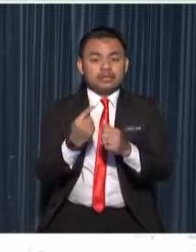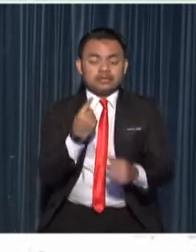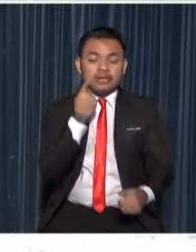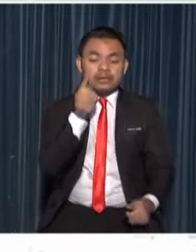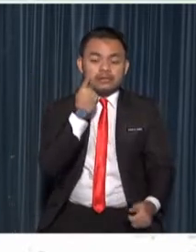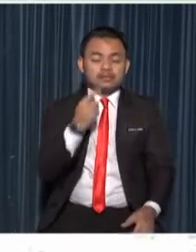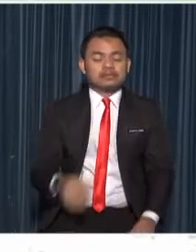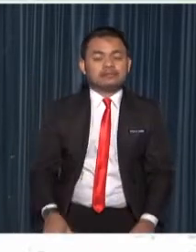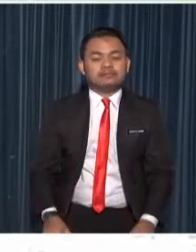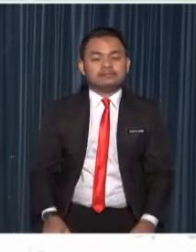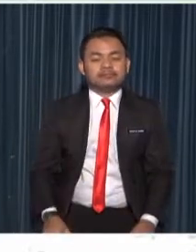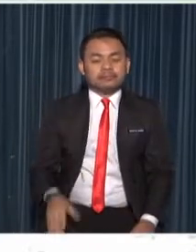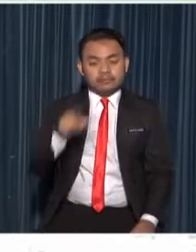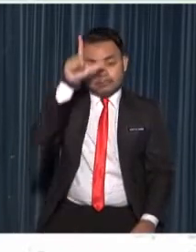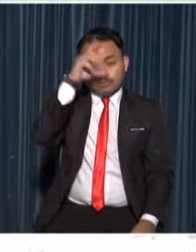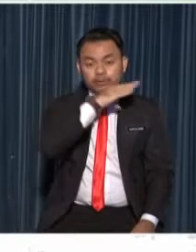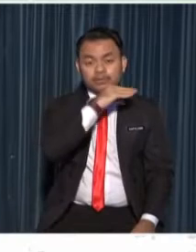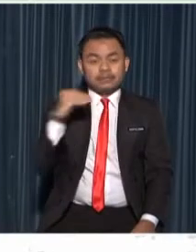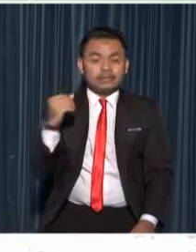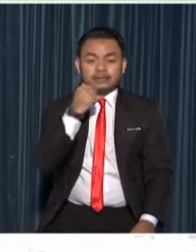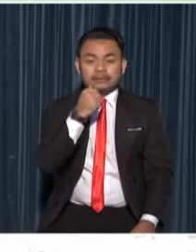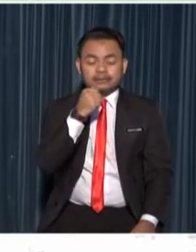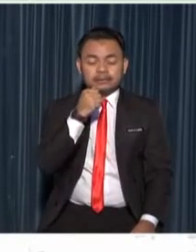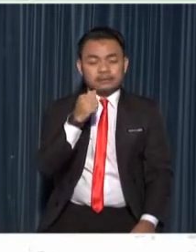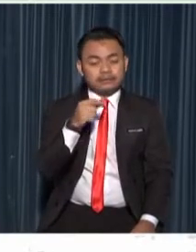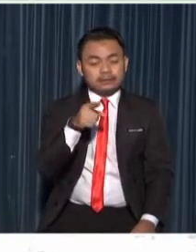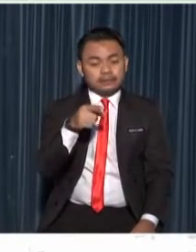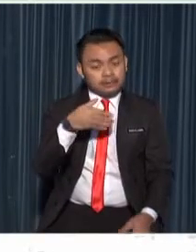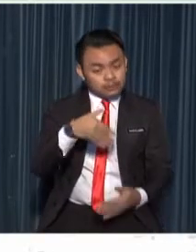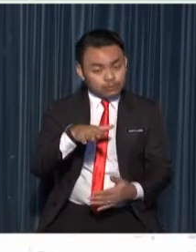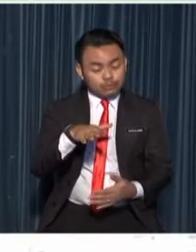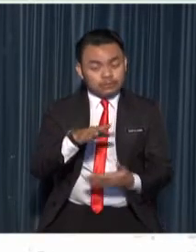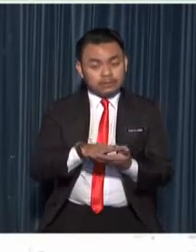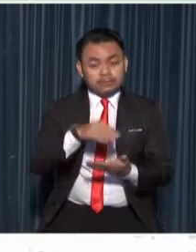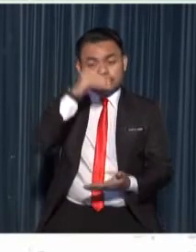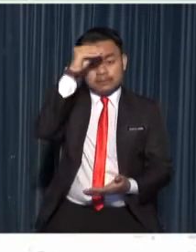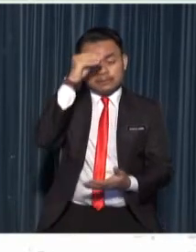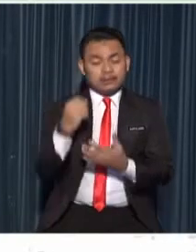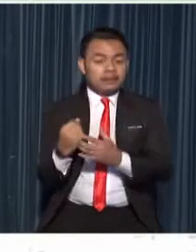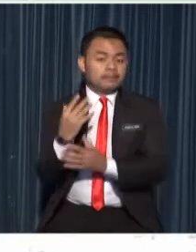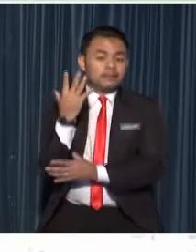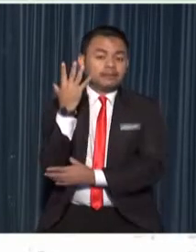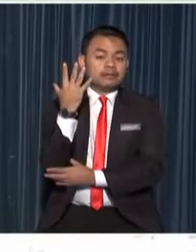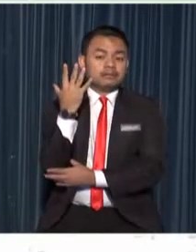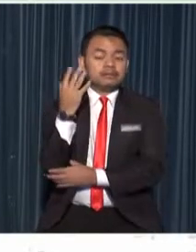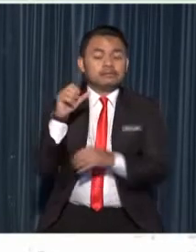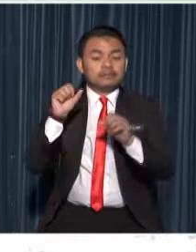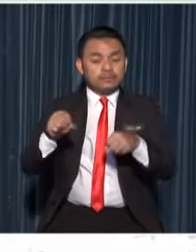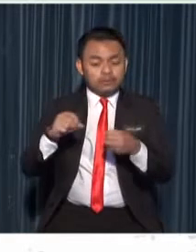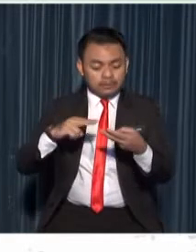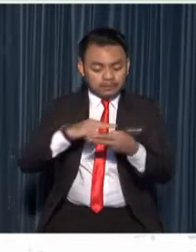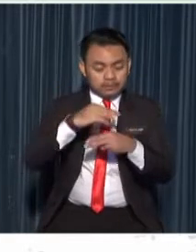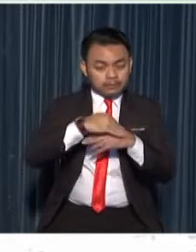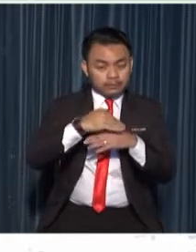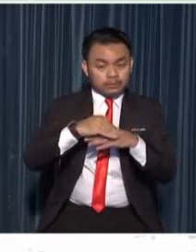boys and girls you have learned that plants can reproduce through